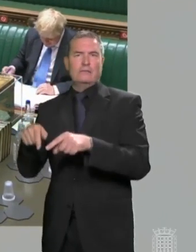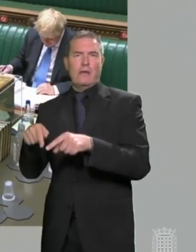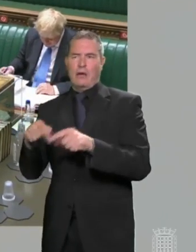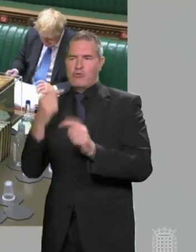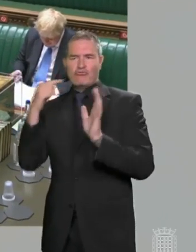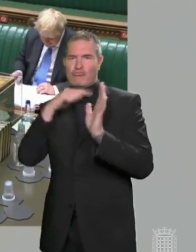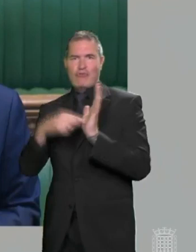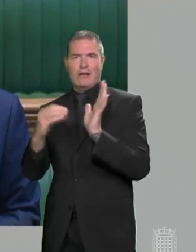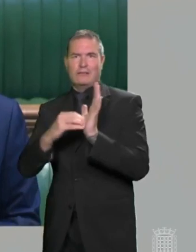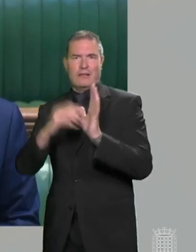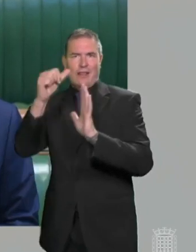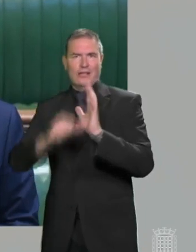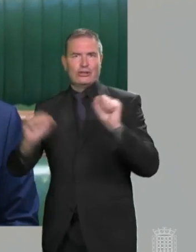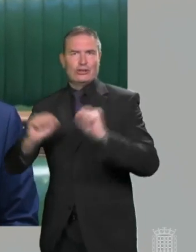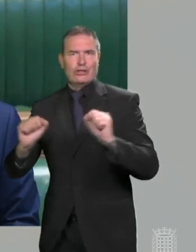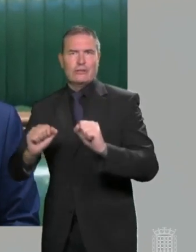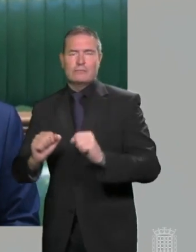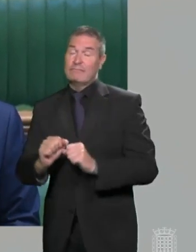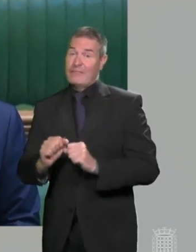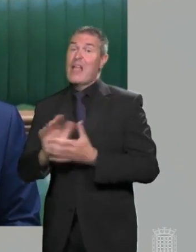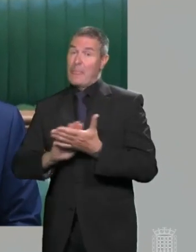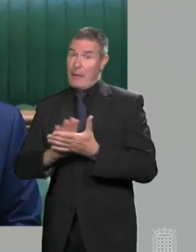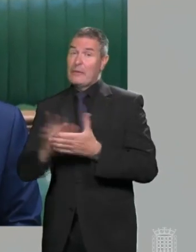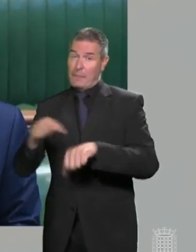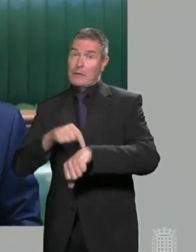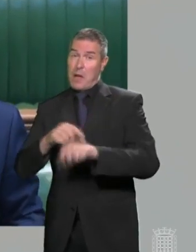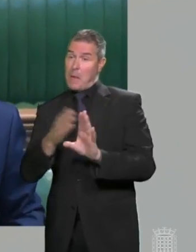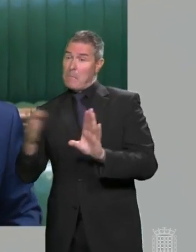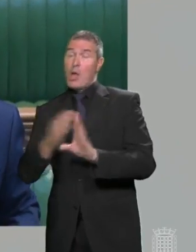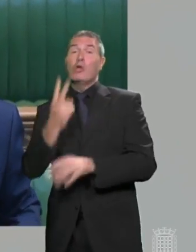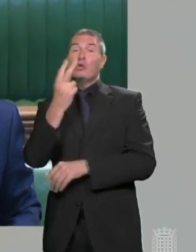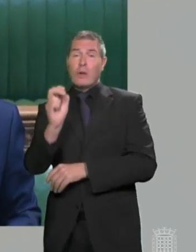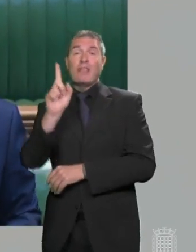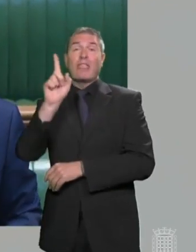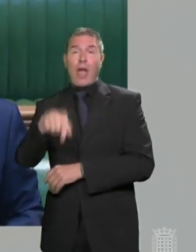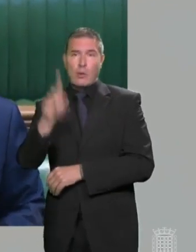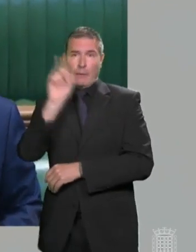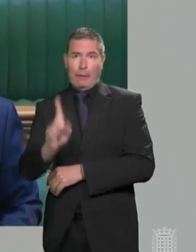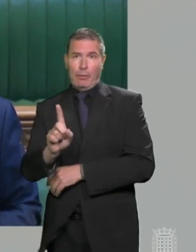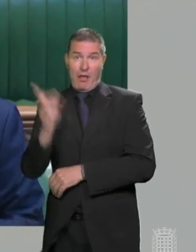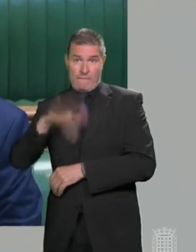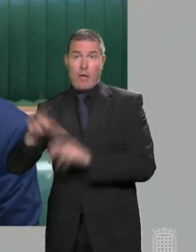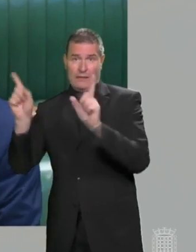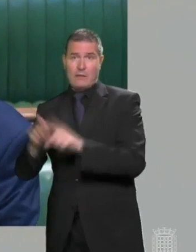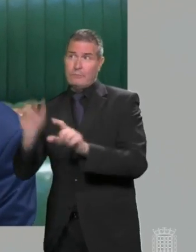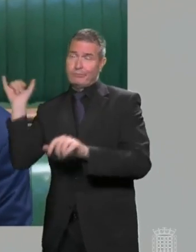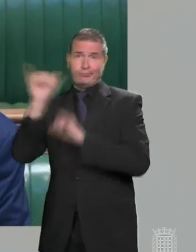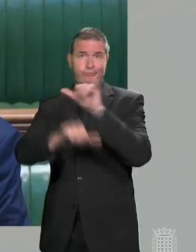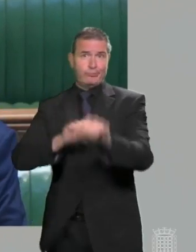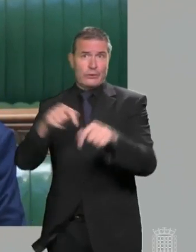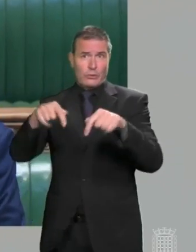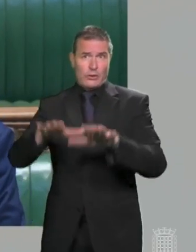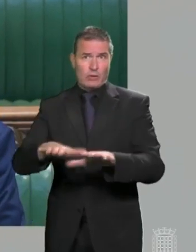of his indecision that in that period 20,000 people came to this country from India. Mr Speaker, the consequences